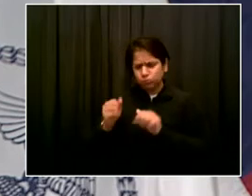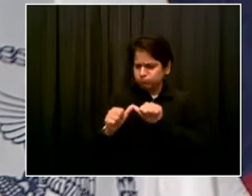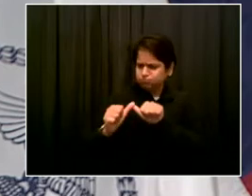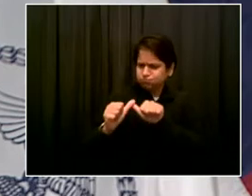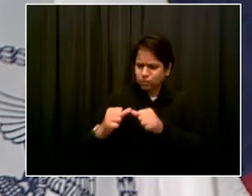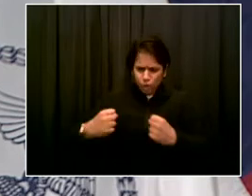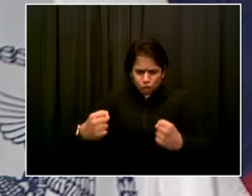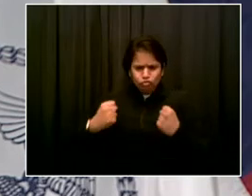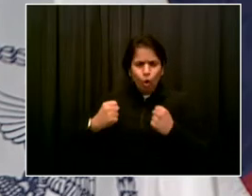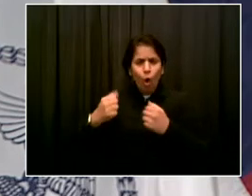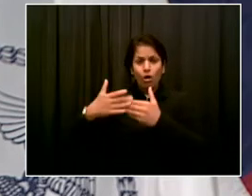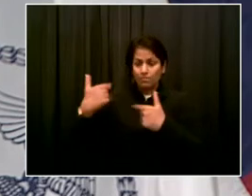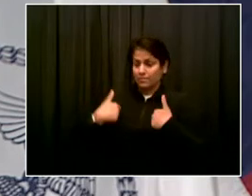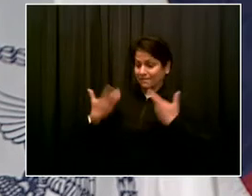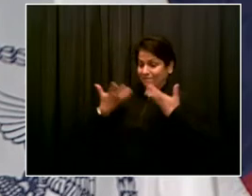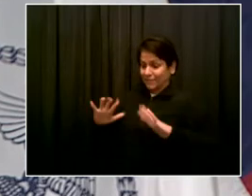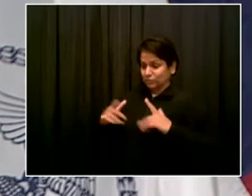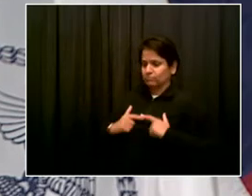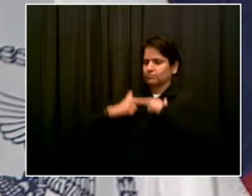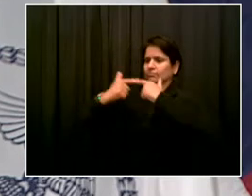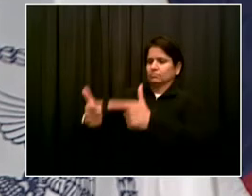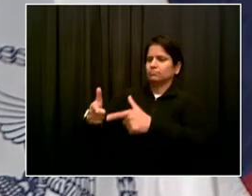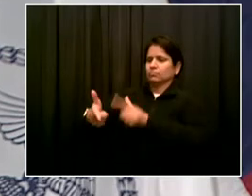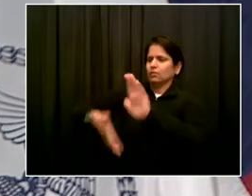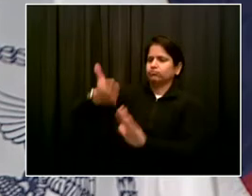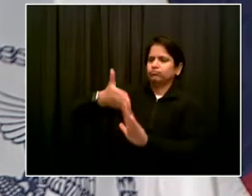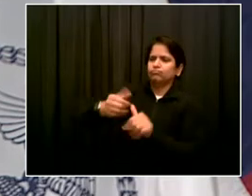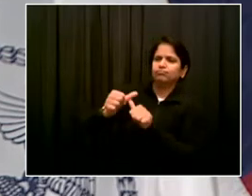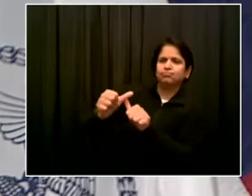Next, have Juliet Papa from 1010 Winds.